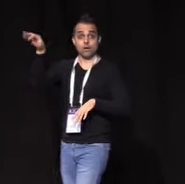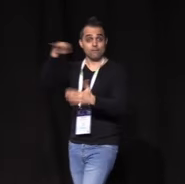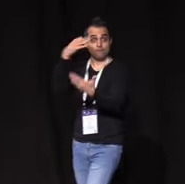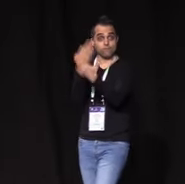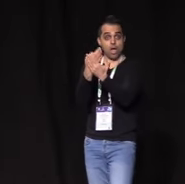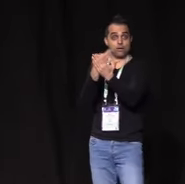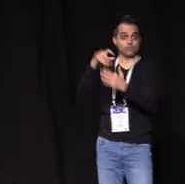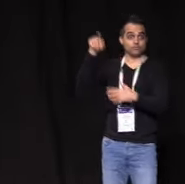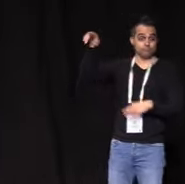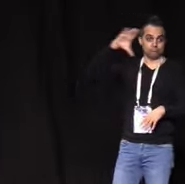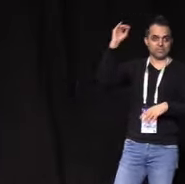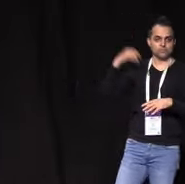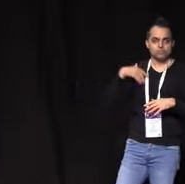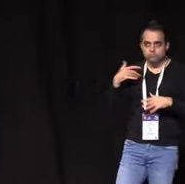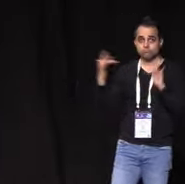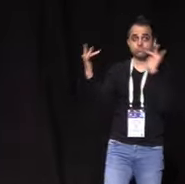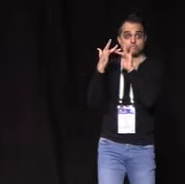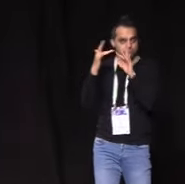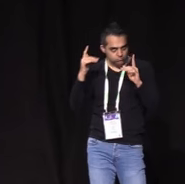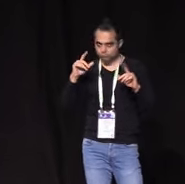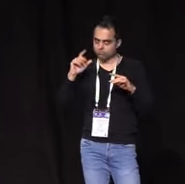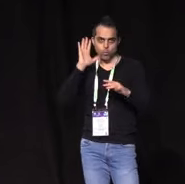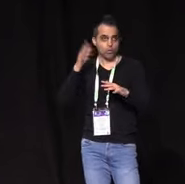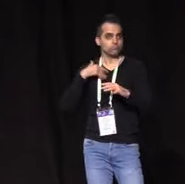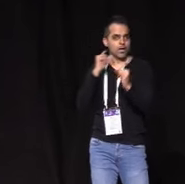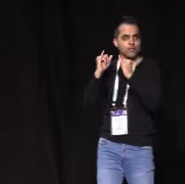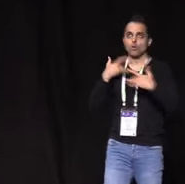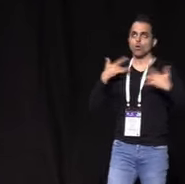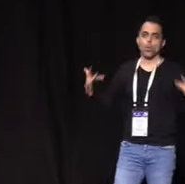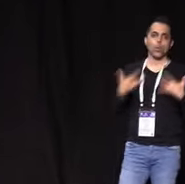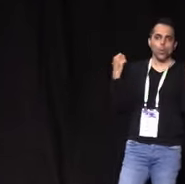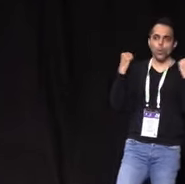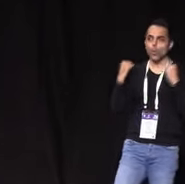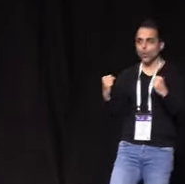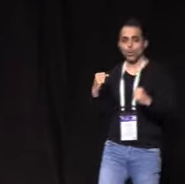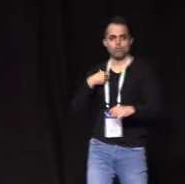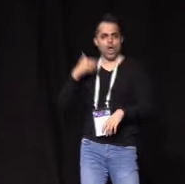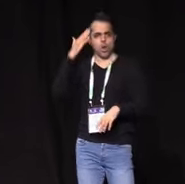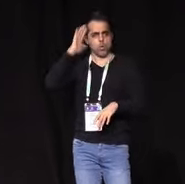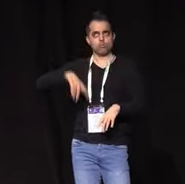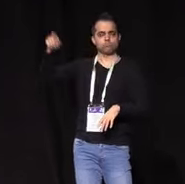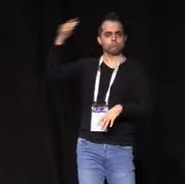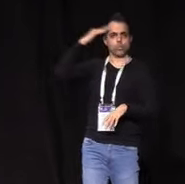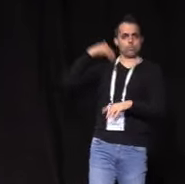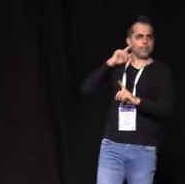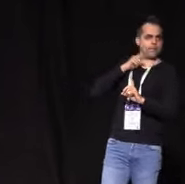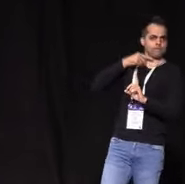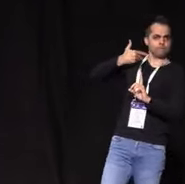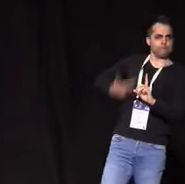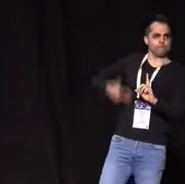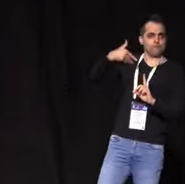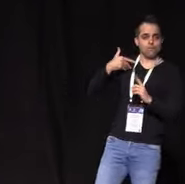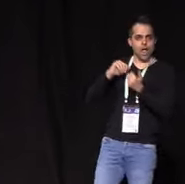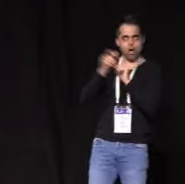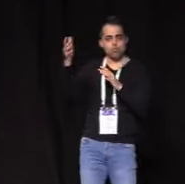I once had an interview at a large financial institution that claimed to be all about diversity and accessibility. I was thrilled for the opportunity